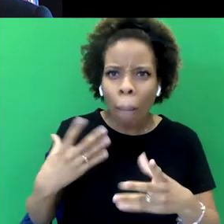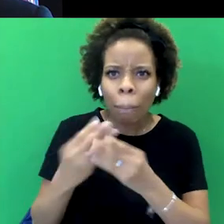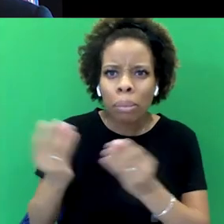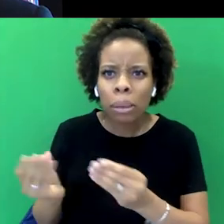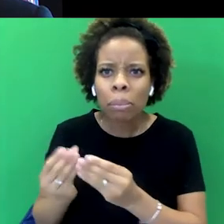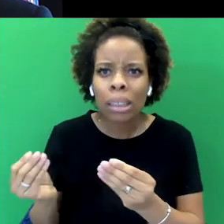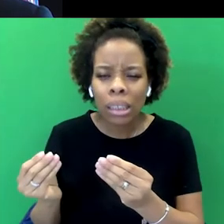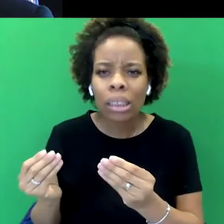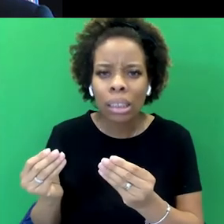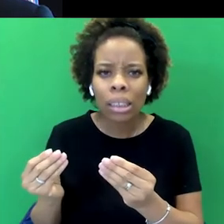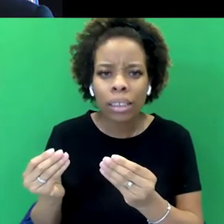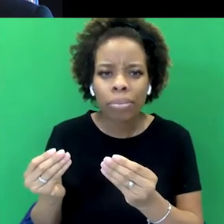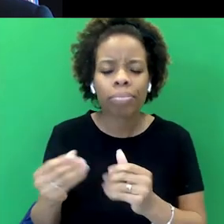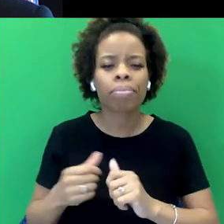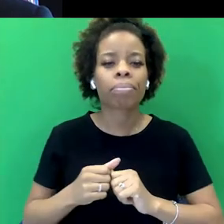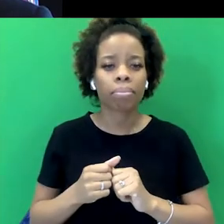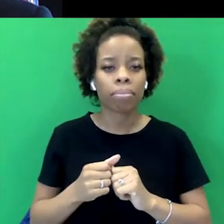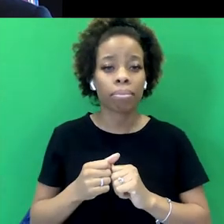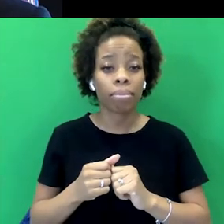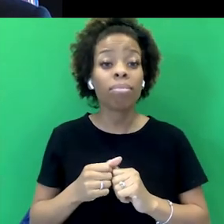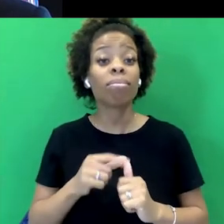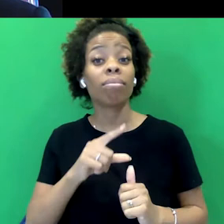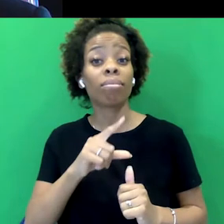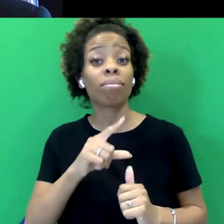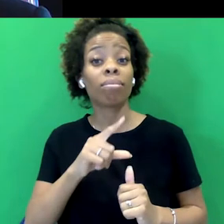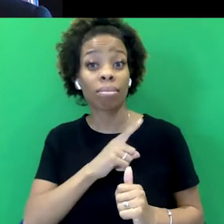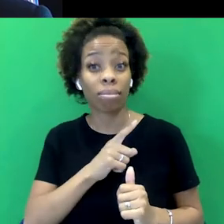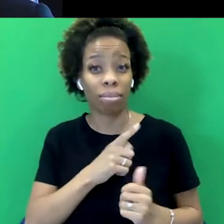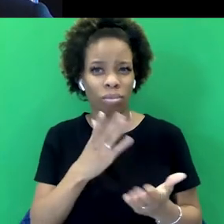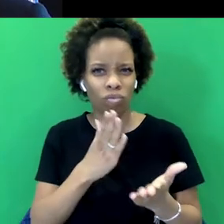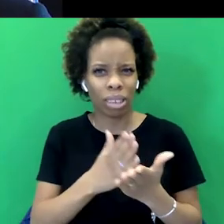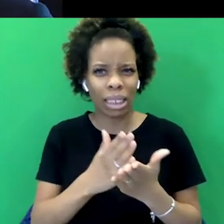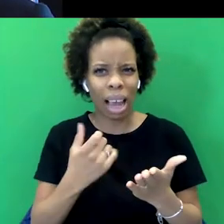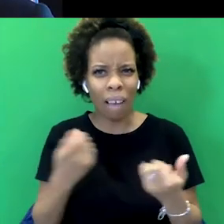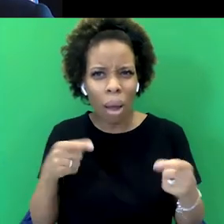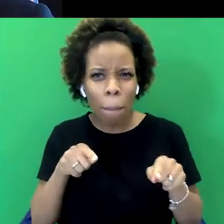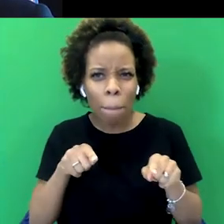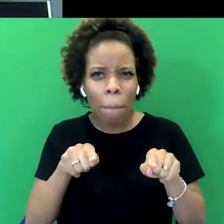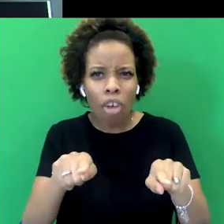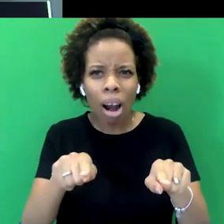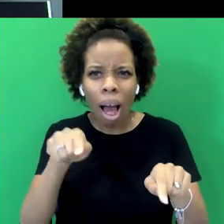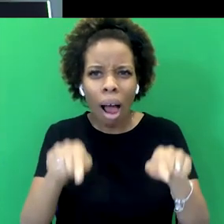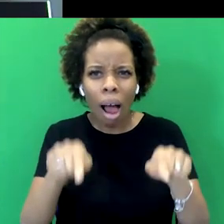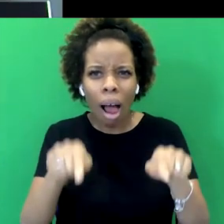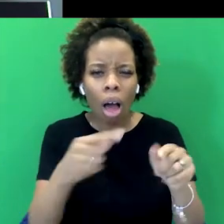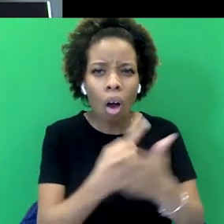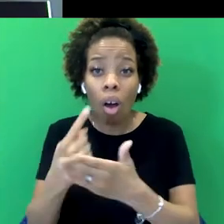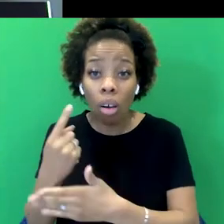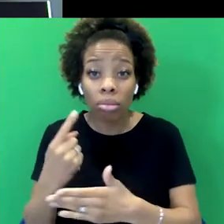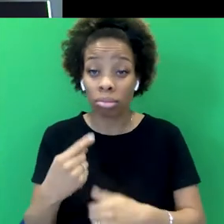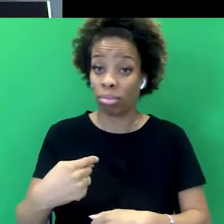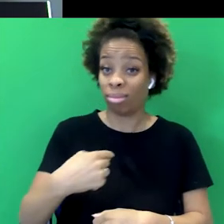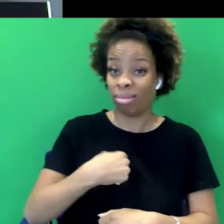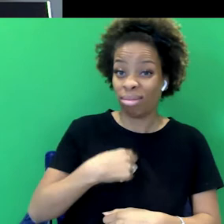you little by little. So I think there's sort of parallel tracks here. No? Yeah, totally. And I realize that my ignorance is actually quite typical.